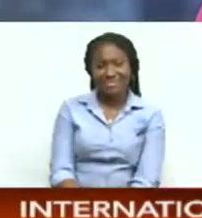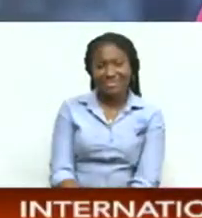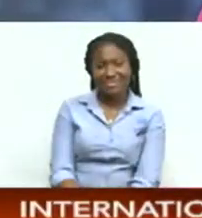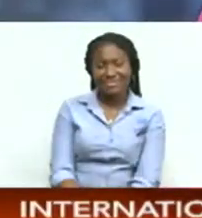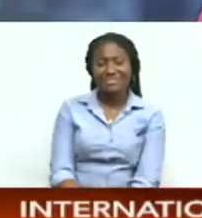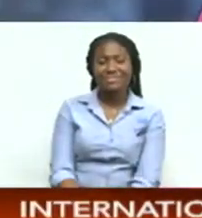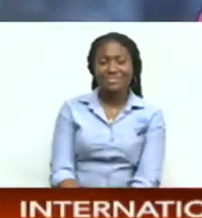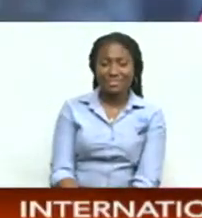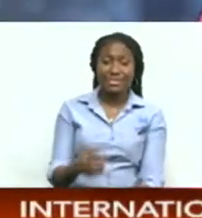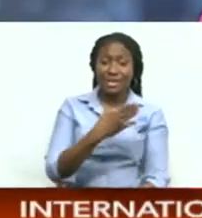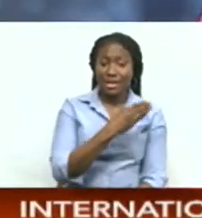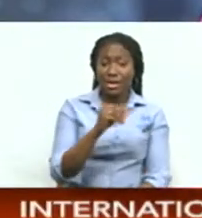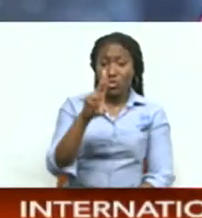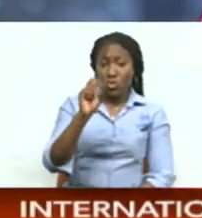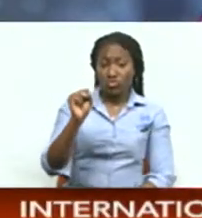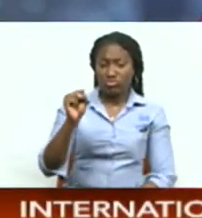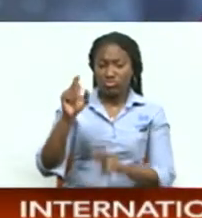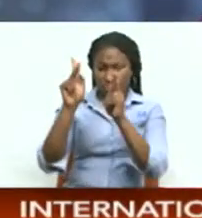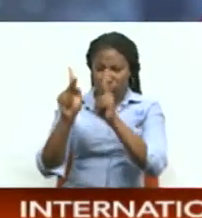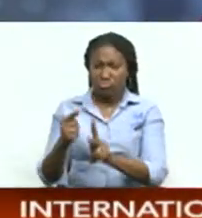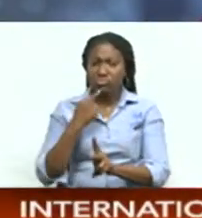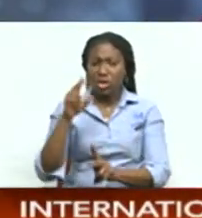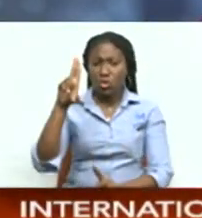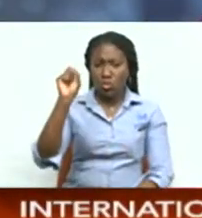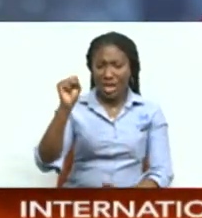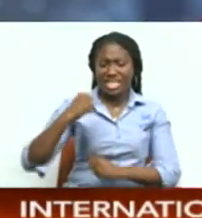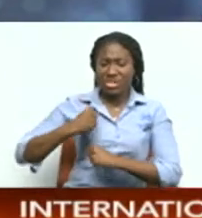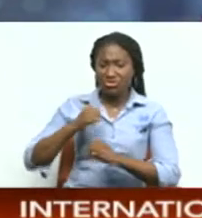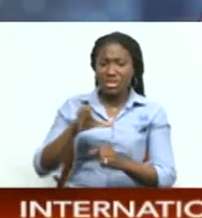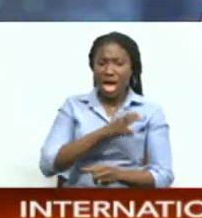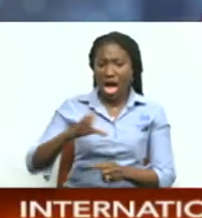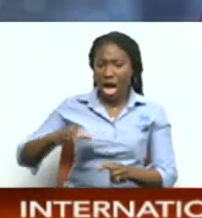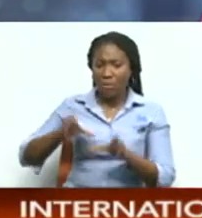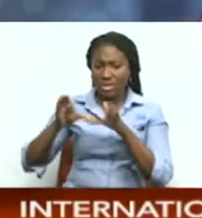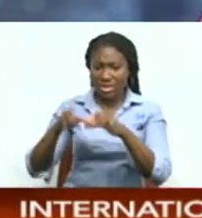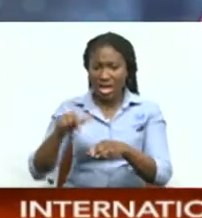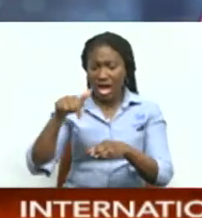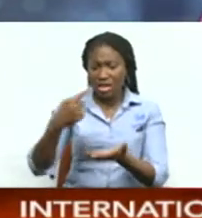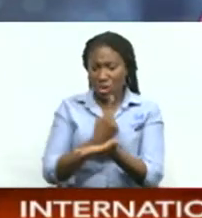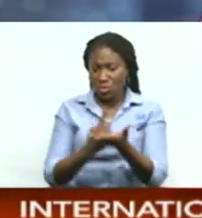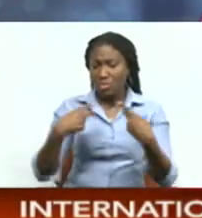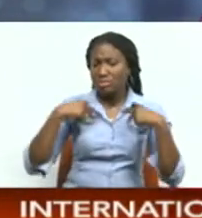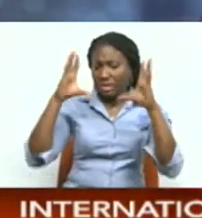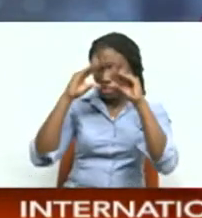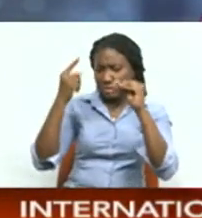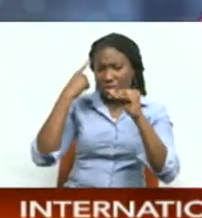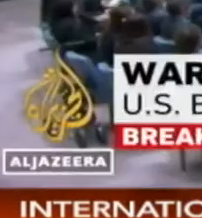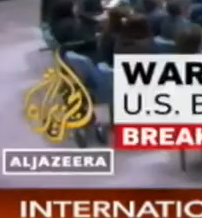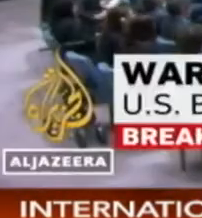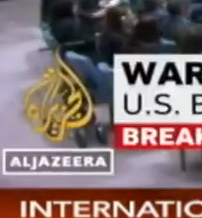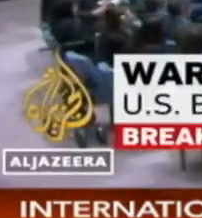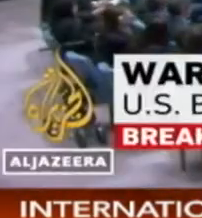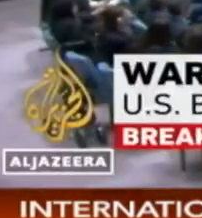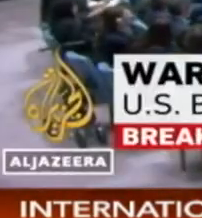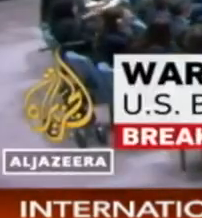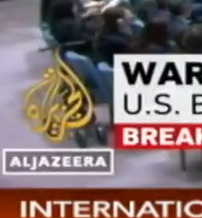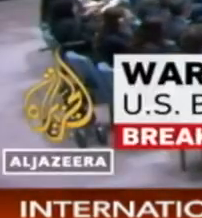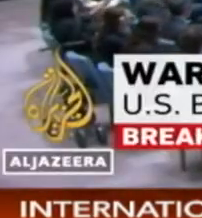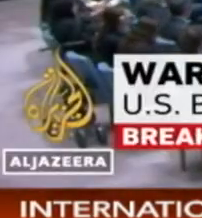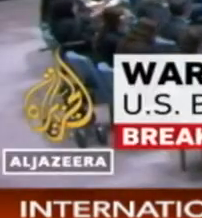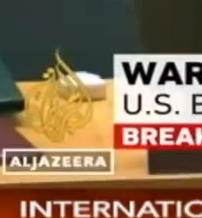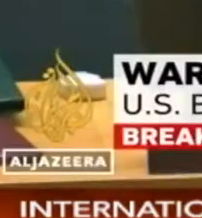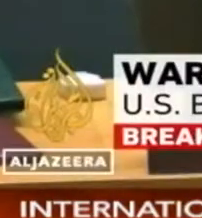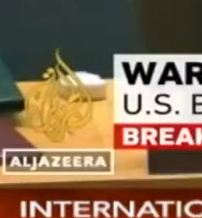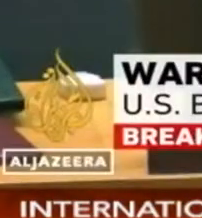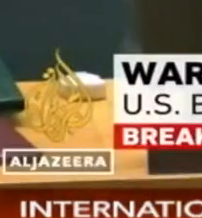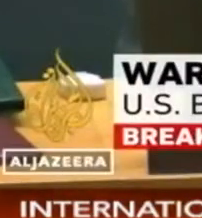according to a US diplomat the United Nations Security Council could vote this week on the US resolution on Gaza the resolution calls for